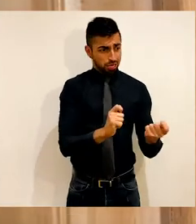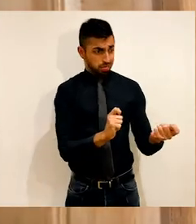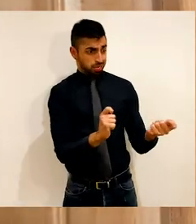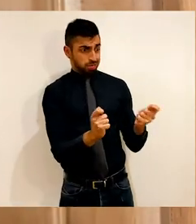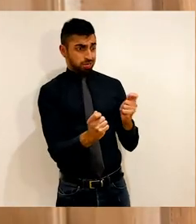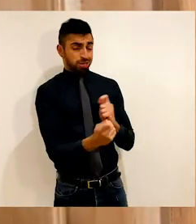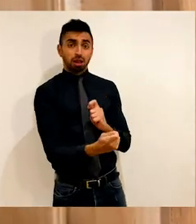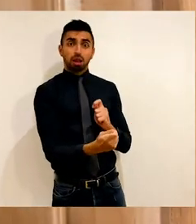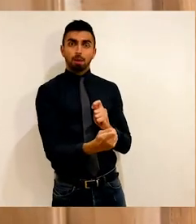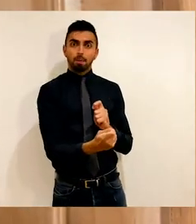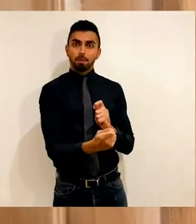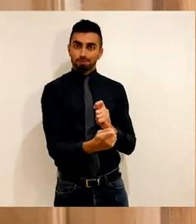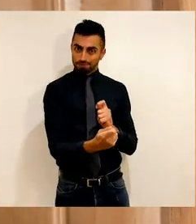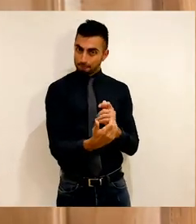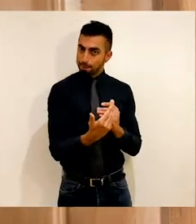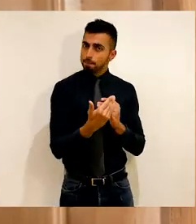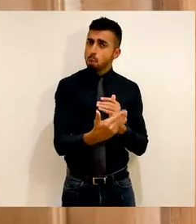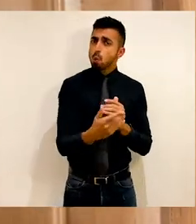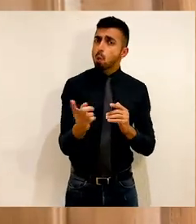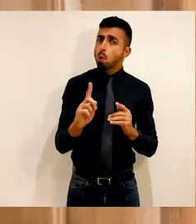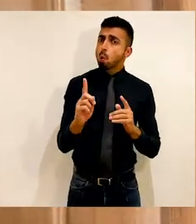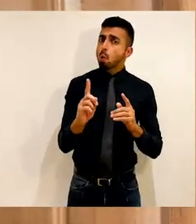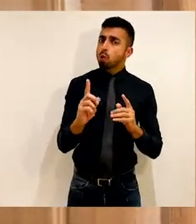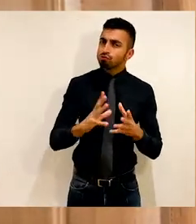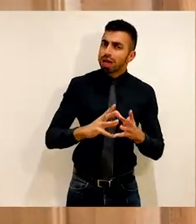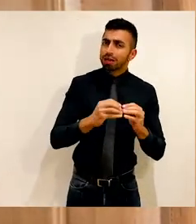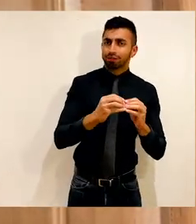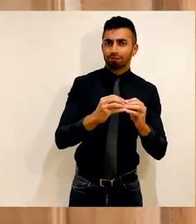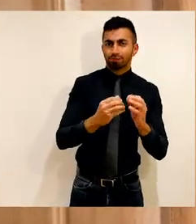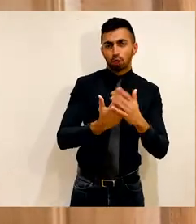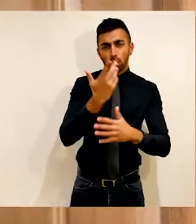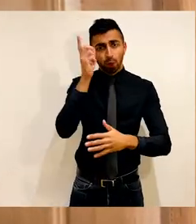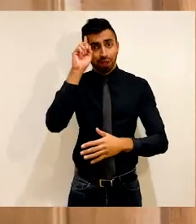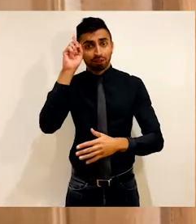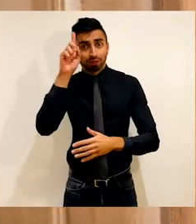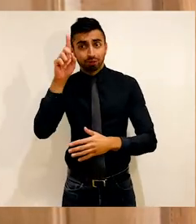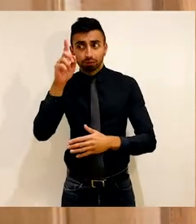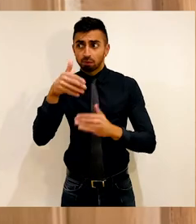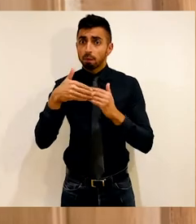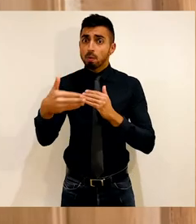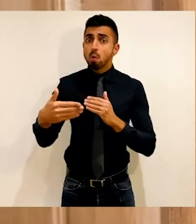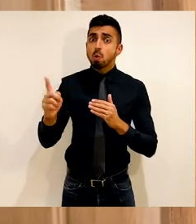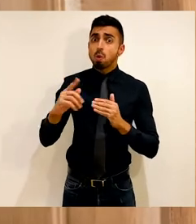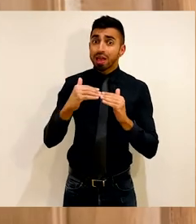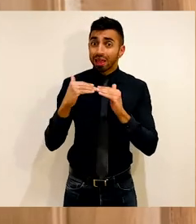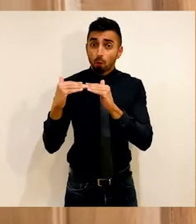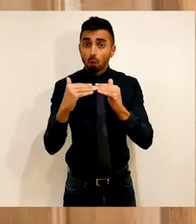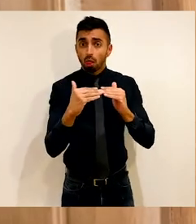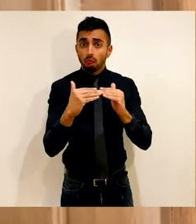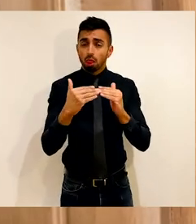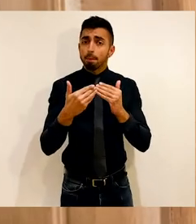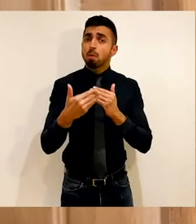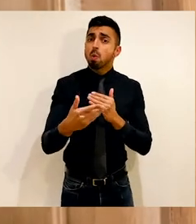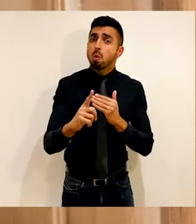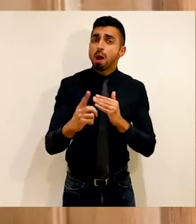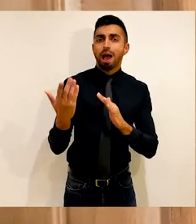and world more creative, innovative, equal and accessible.